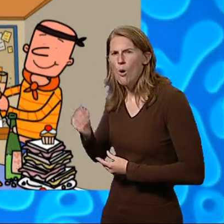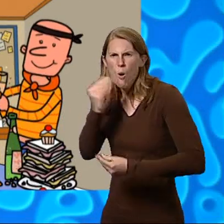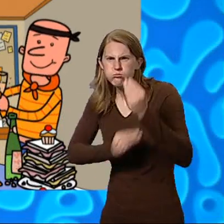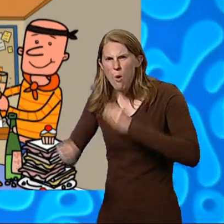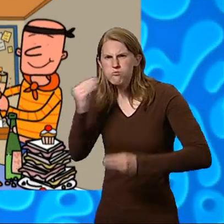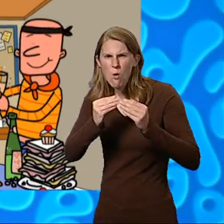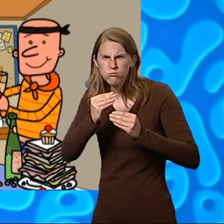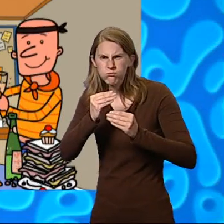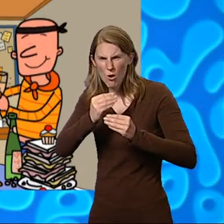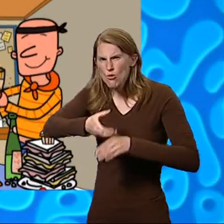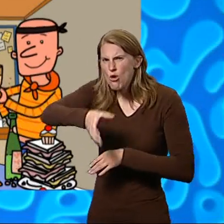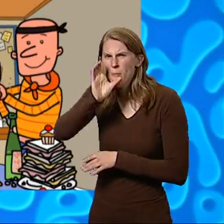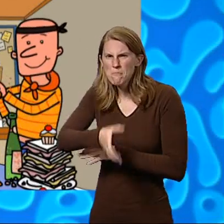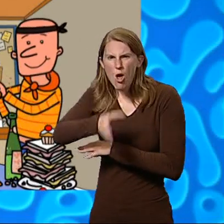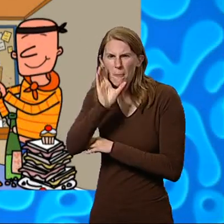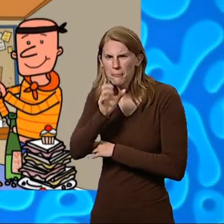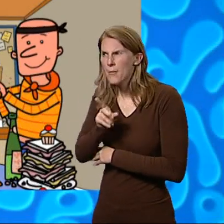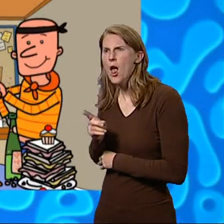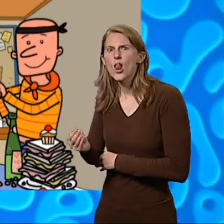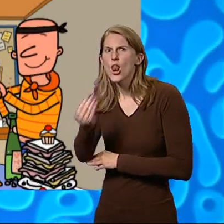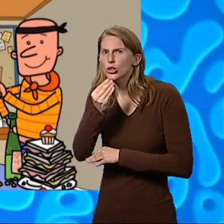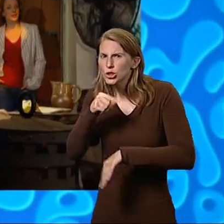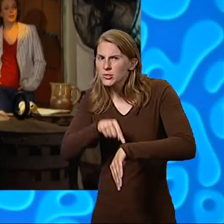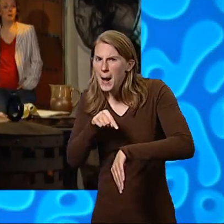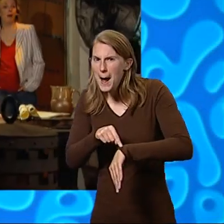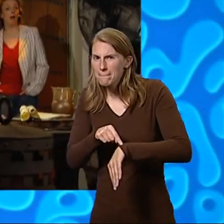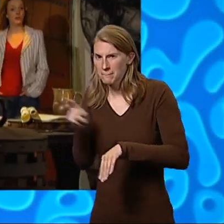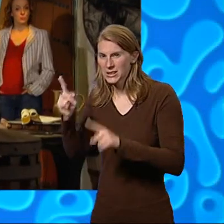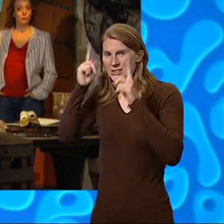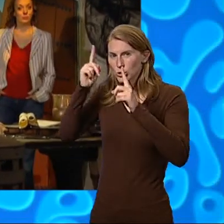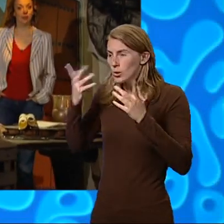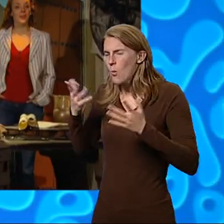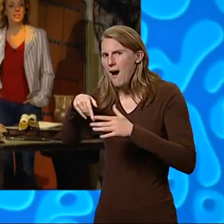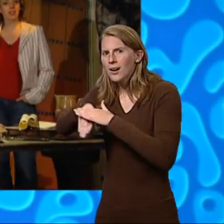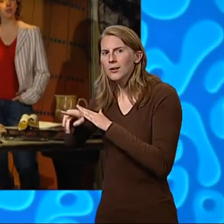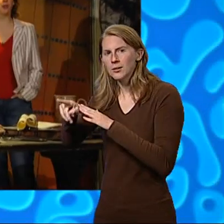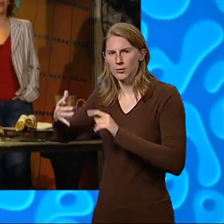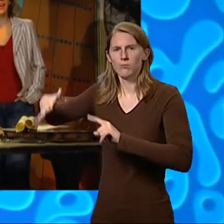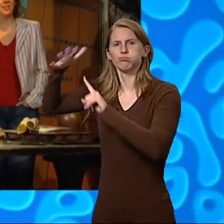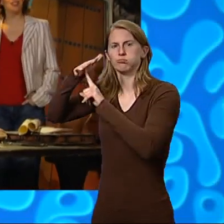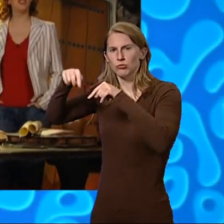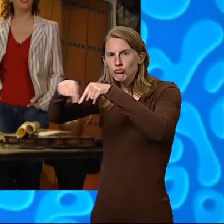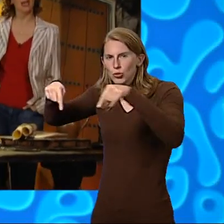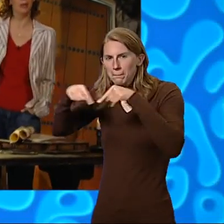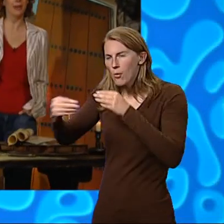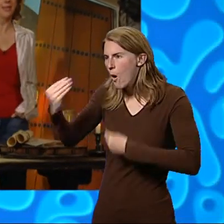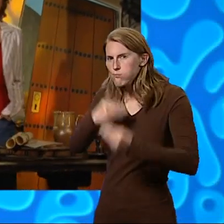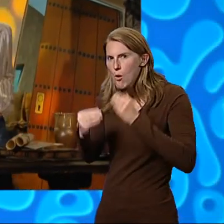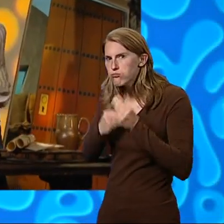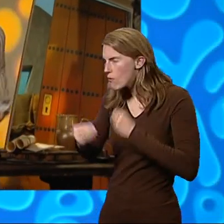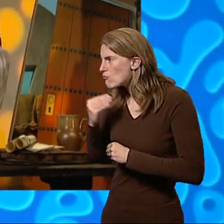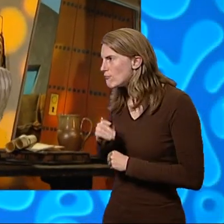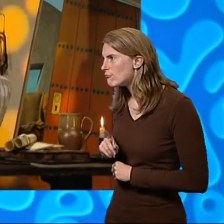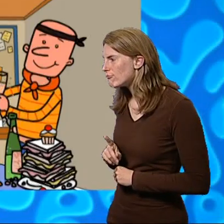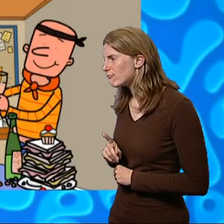Chomp, chomp, slurp, slurp. It was lunchtime at pirate school and the teachers were in the head teacher's cabin eating.